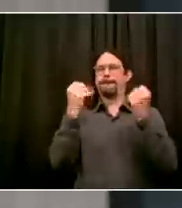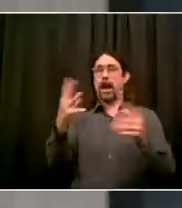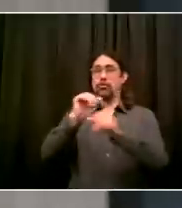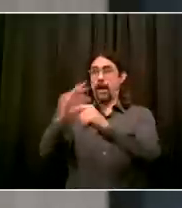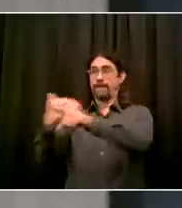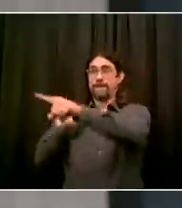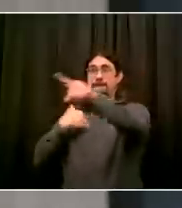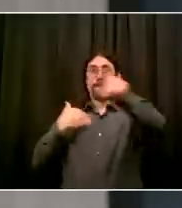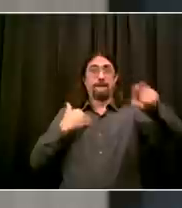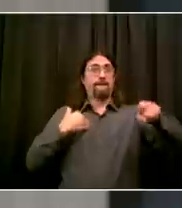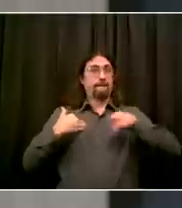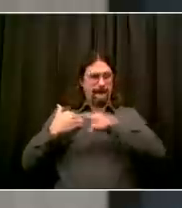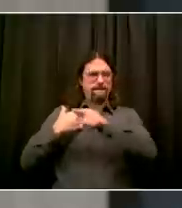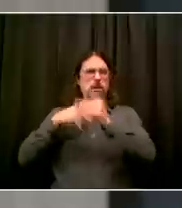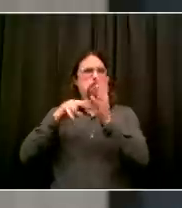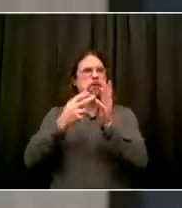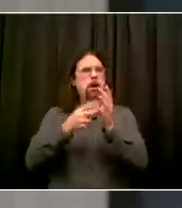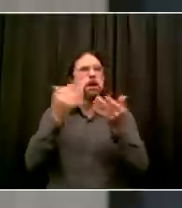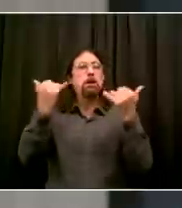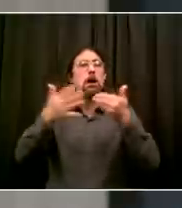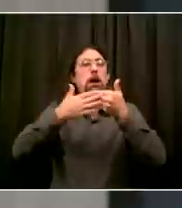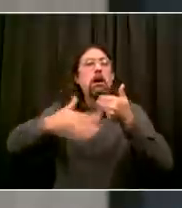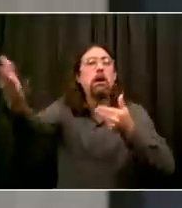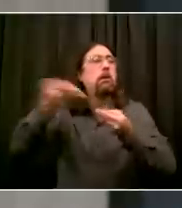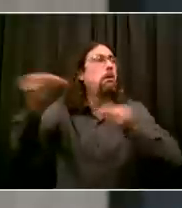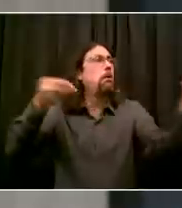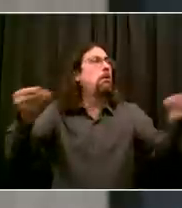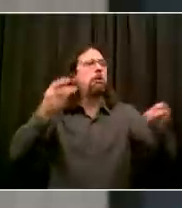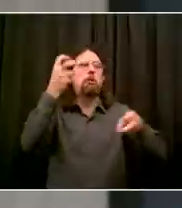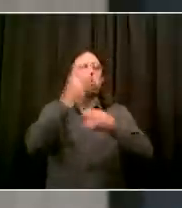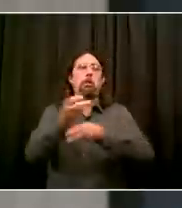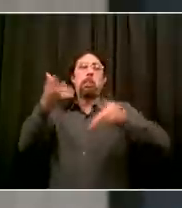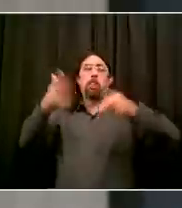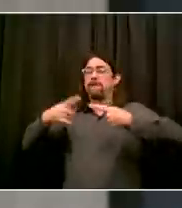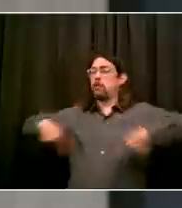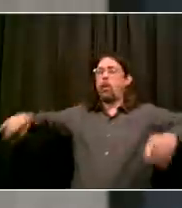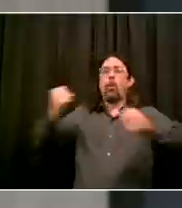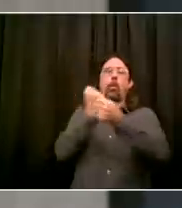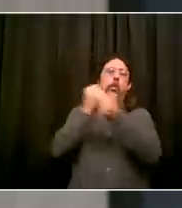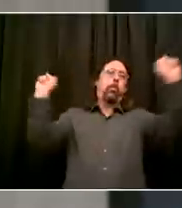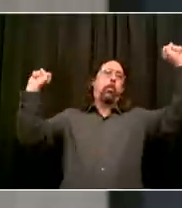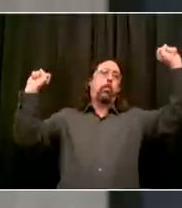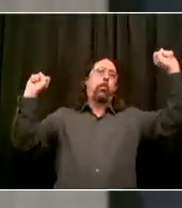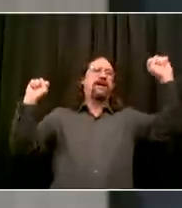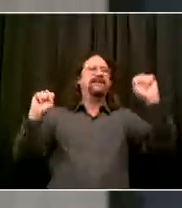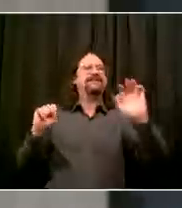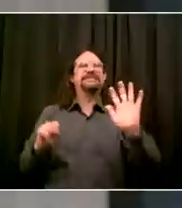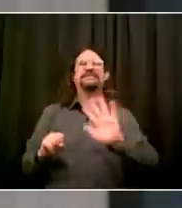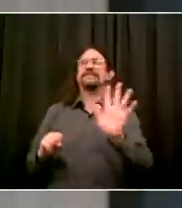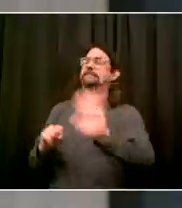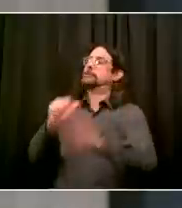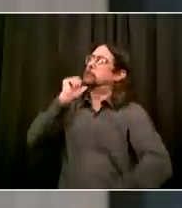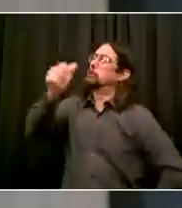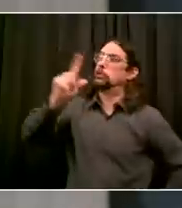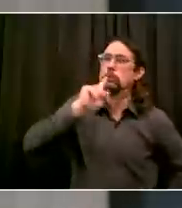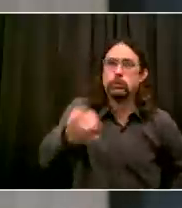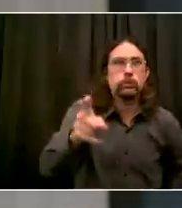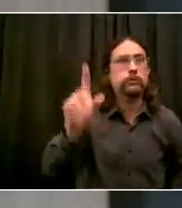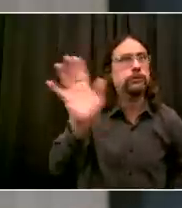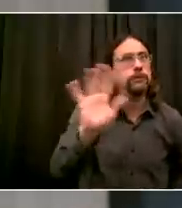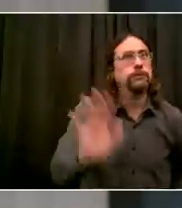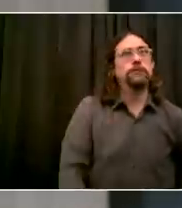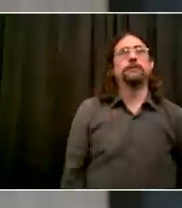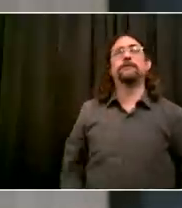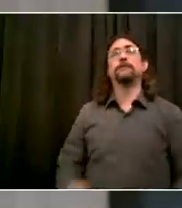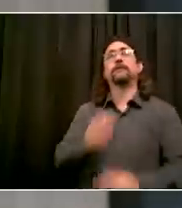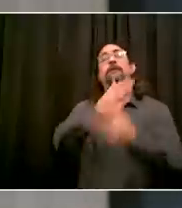about the different types of tests. The PCR tests that we're offering at all our sites, whether it's rapid PCR